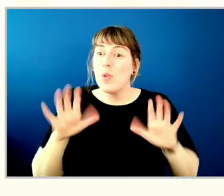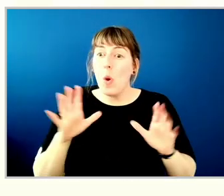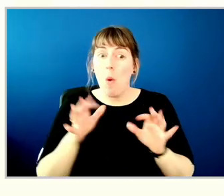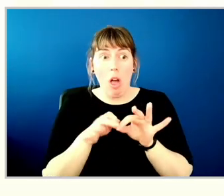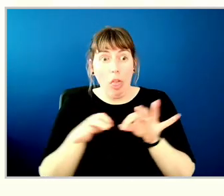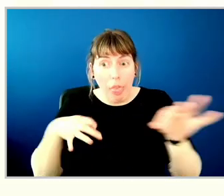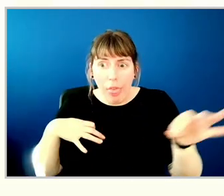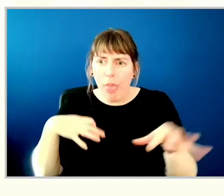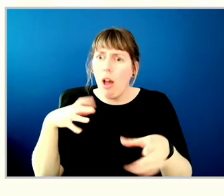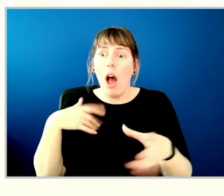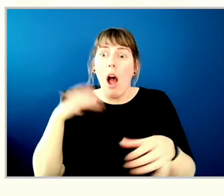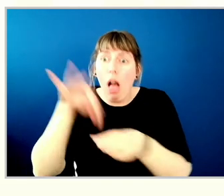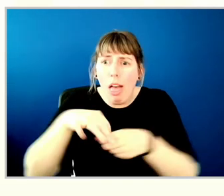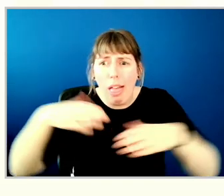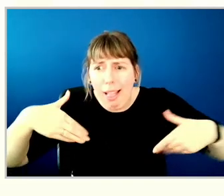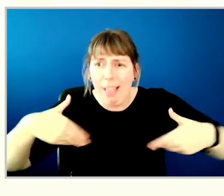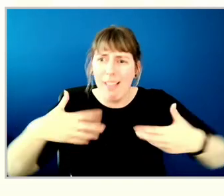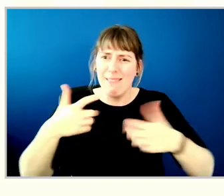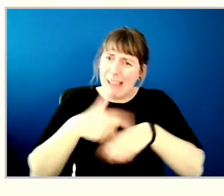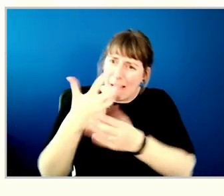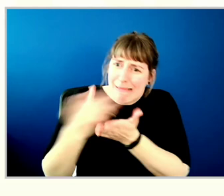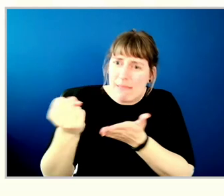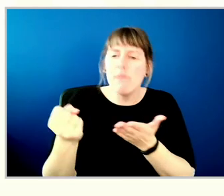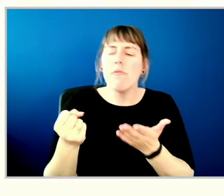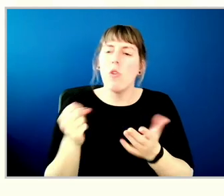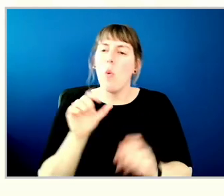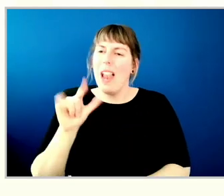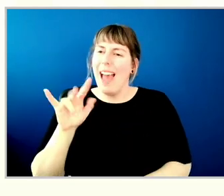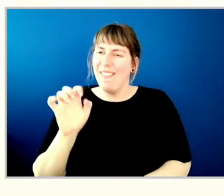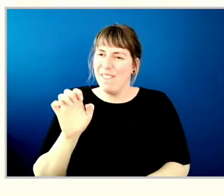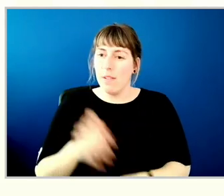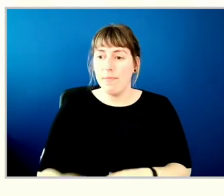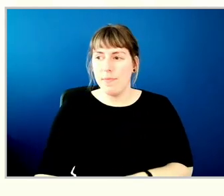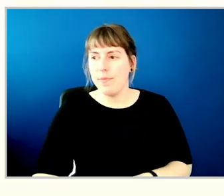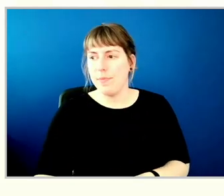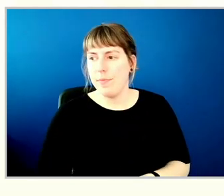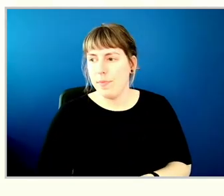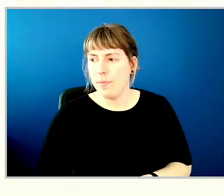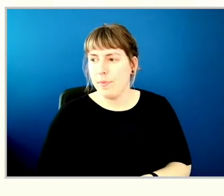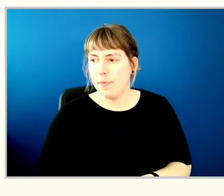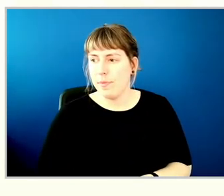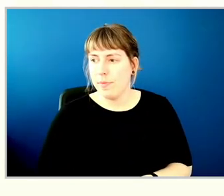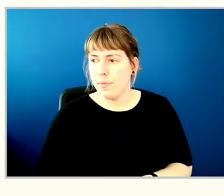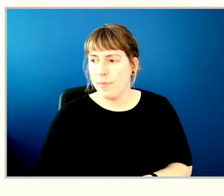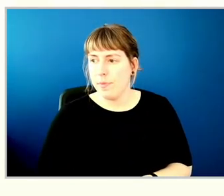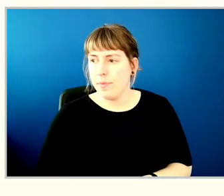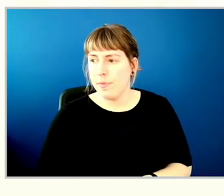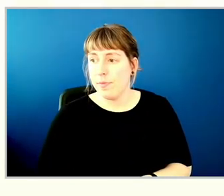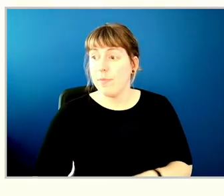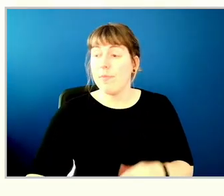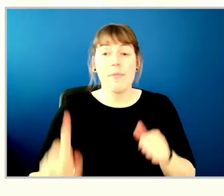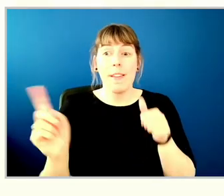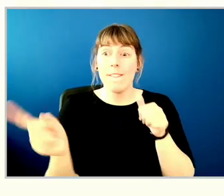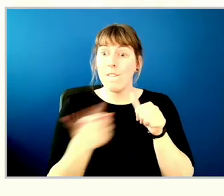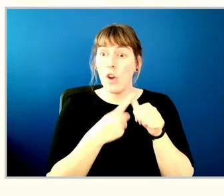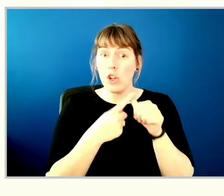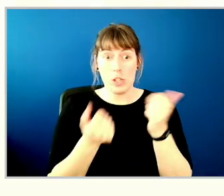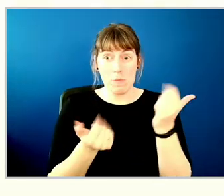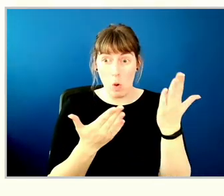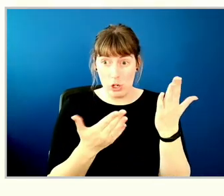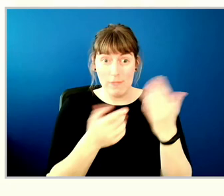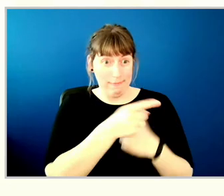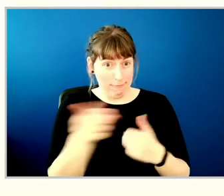too early. Now, we'll move on to the first motion of the night. You should have a copy of the agenda